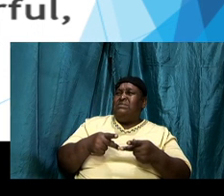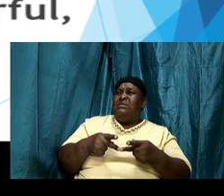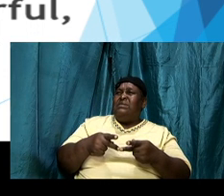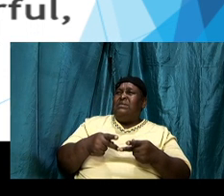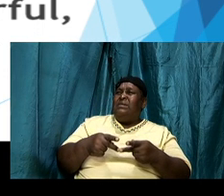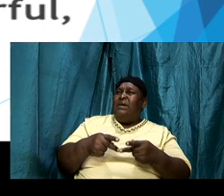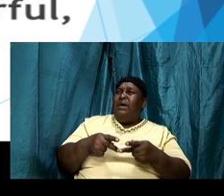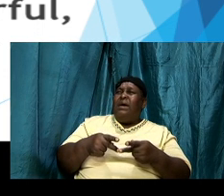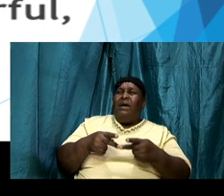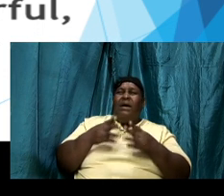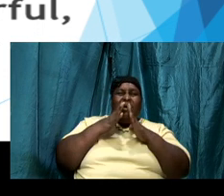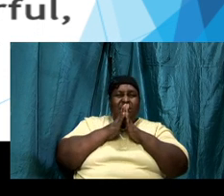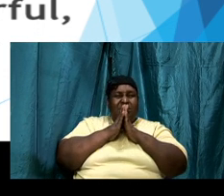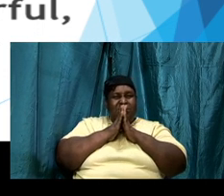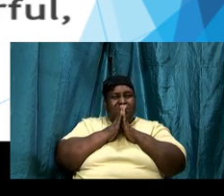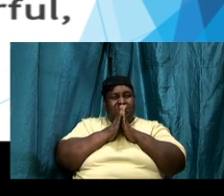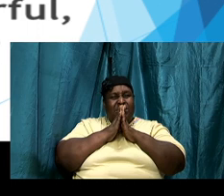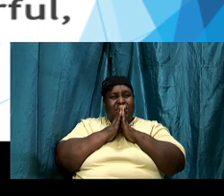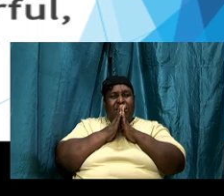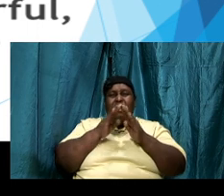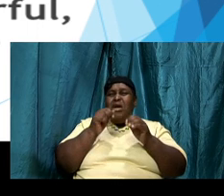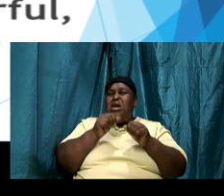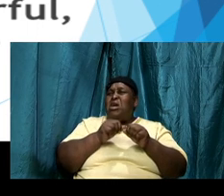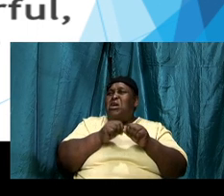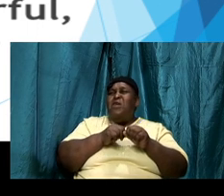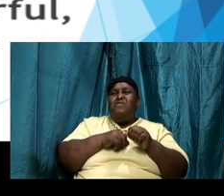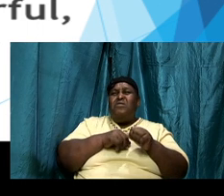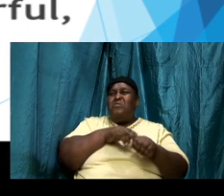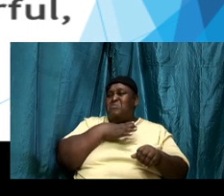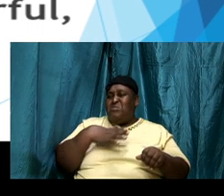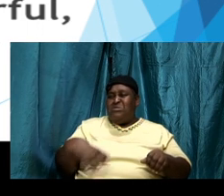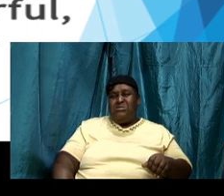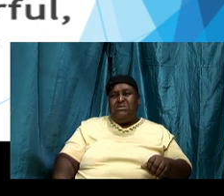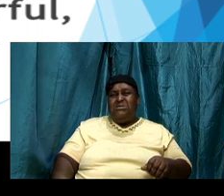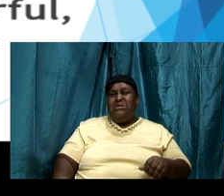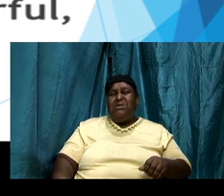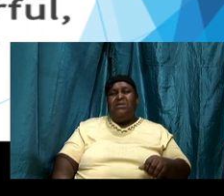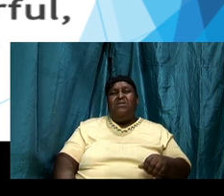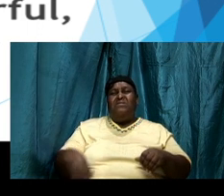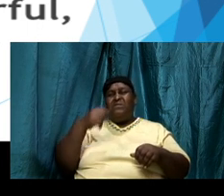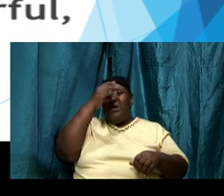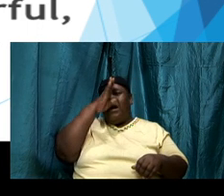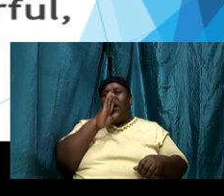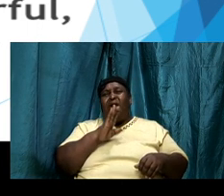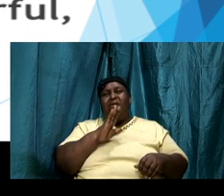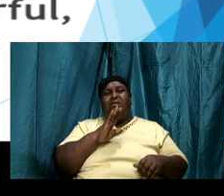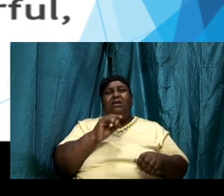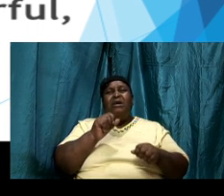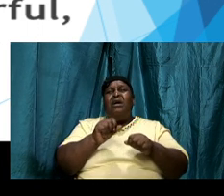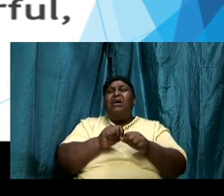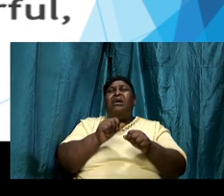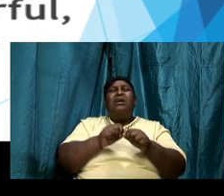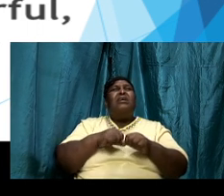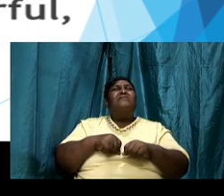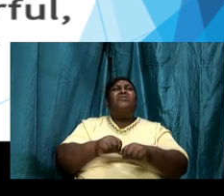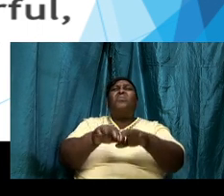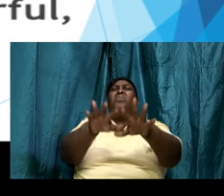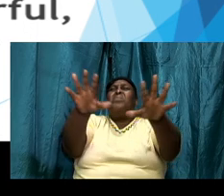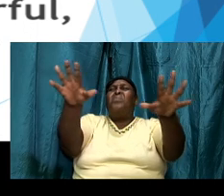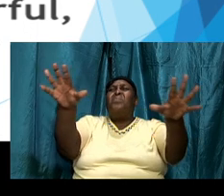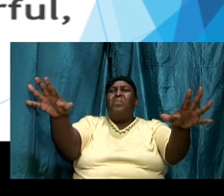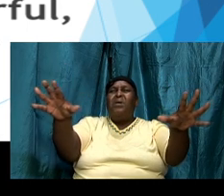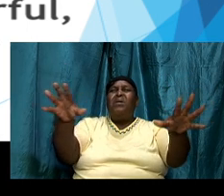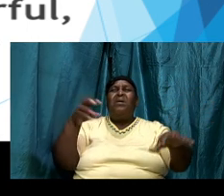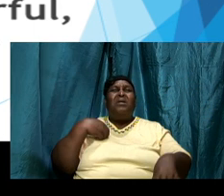of God and we're taking it from foundation every one of us it is